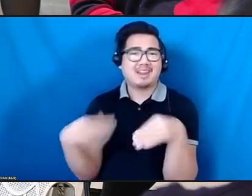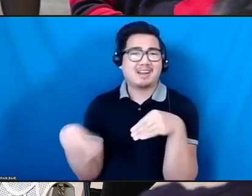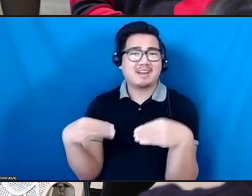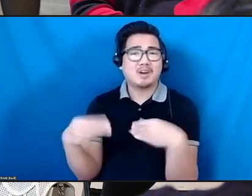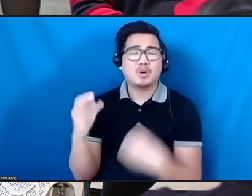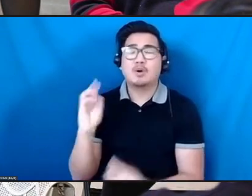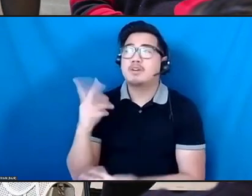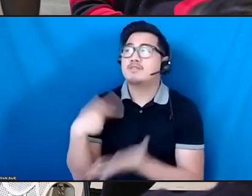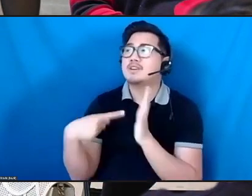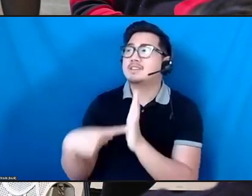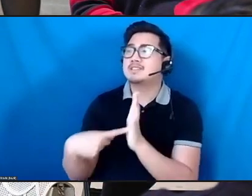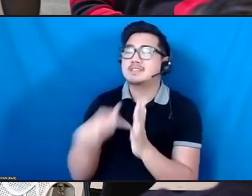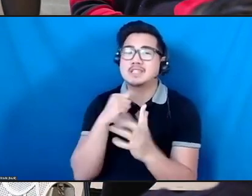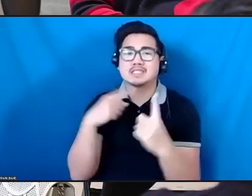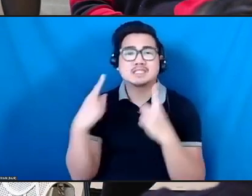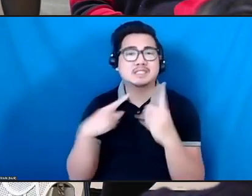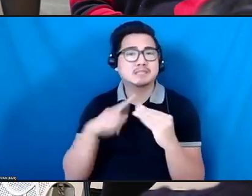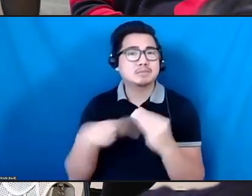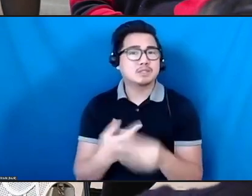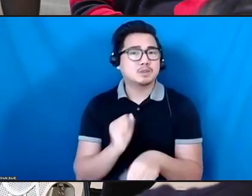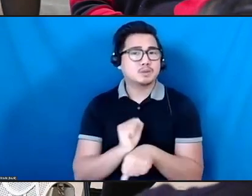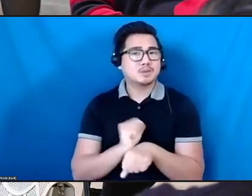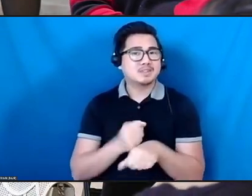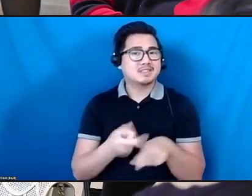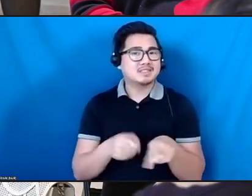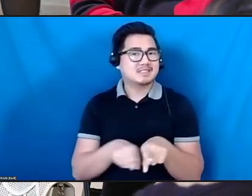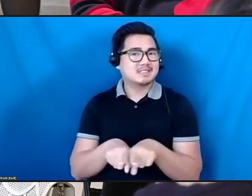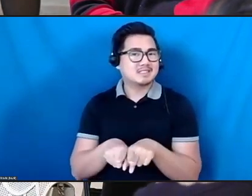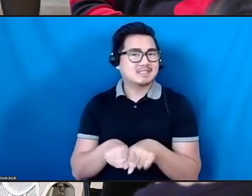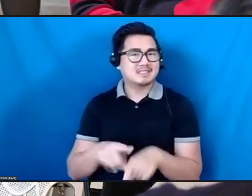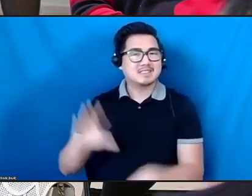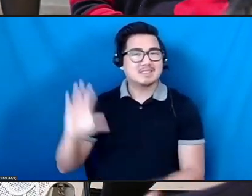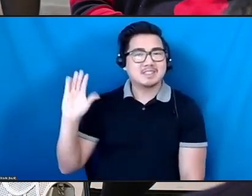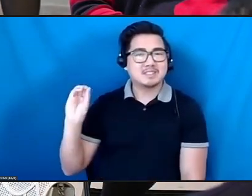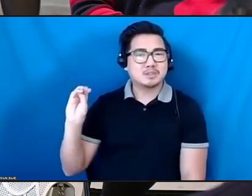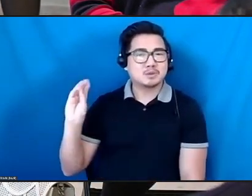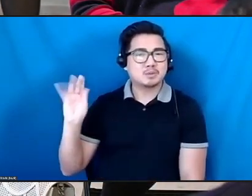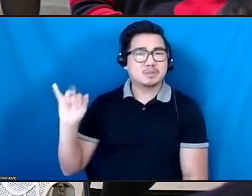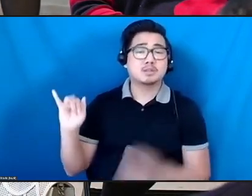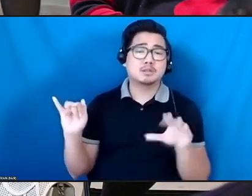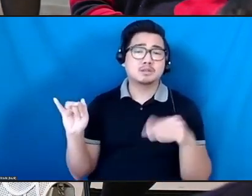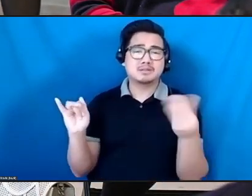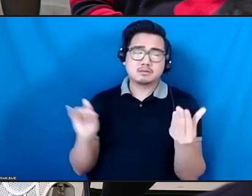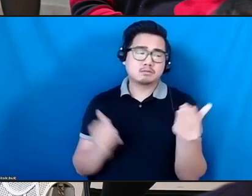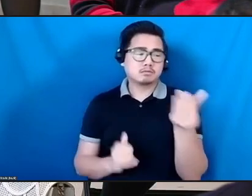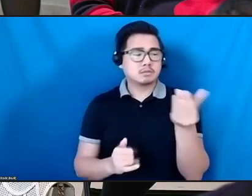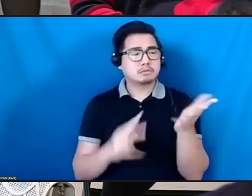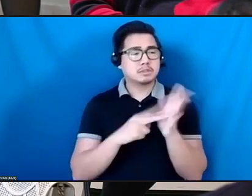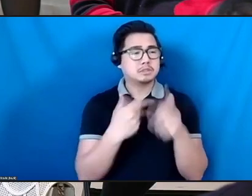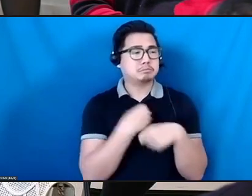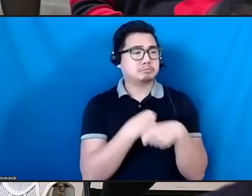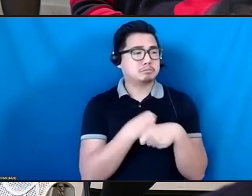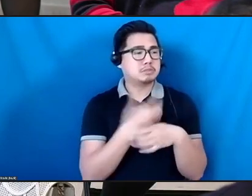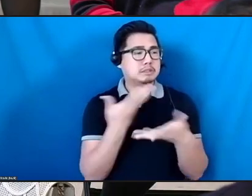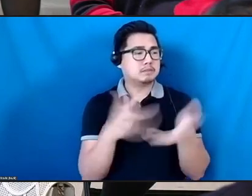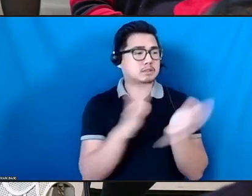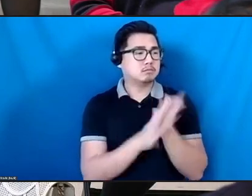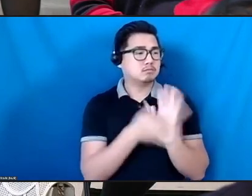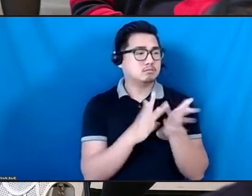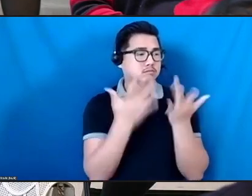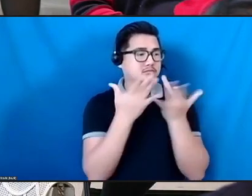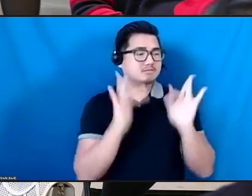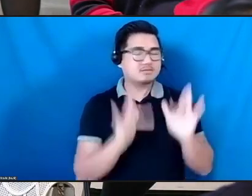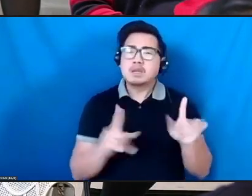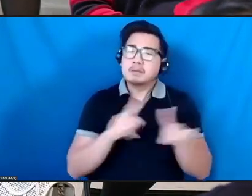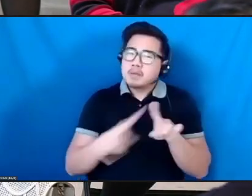not about the work as a commodity, but about international exchange as something that is a